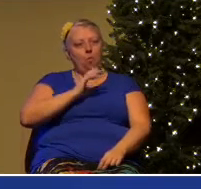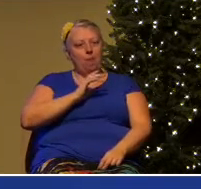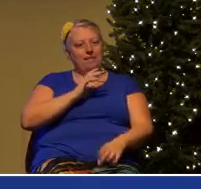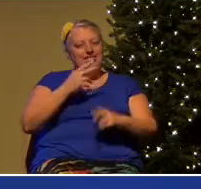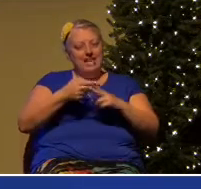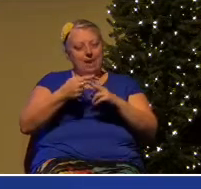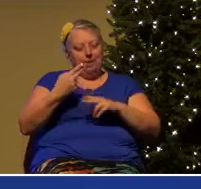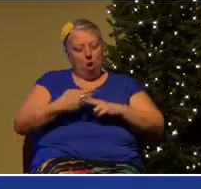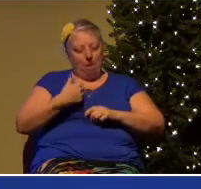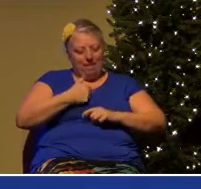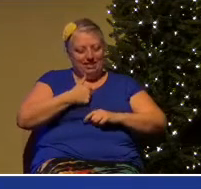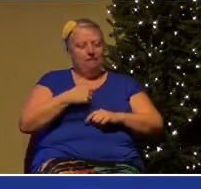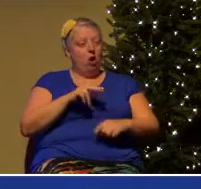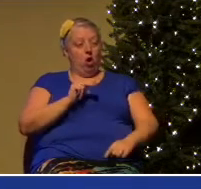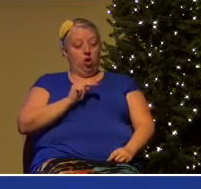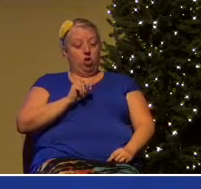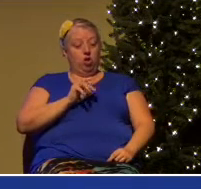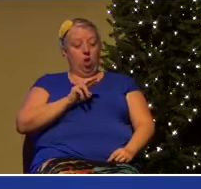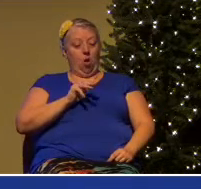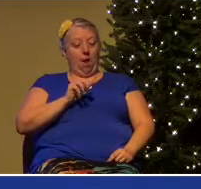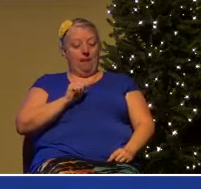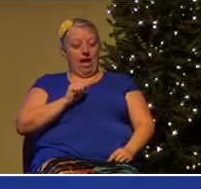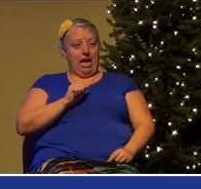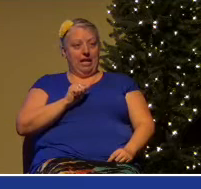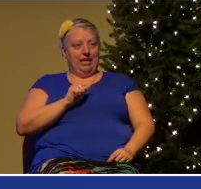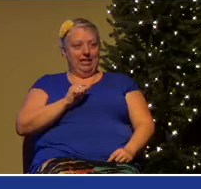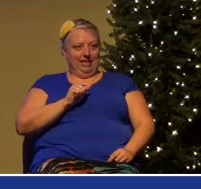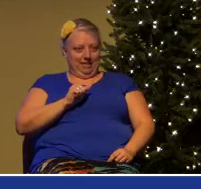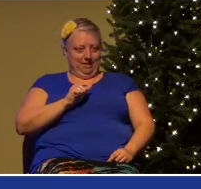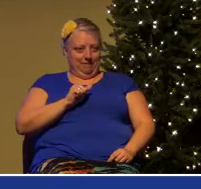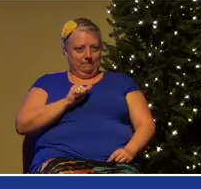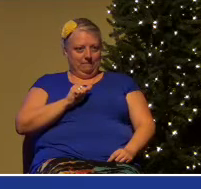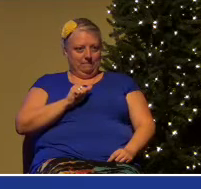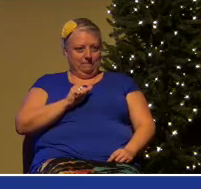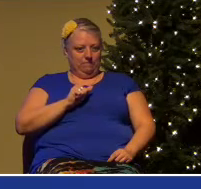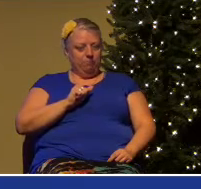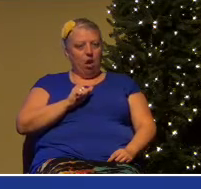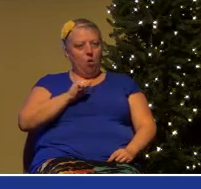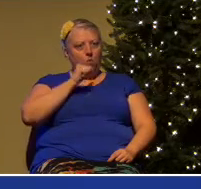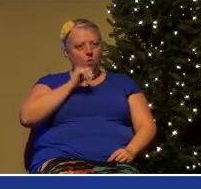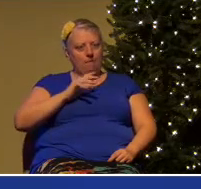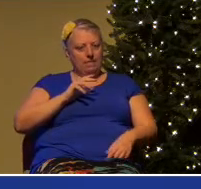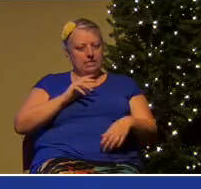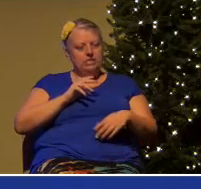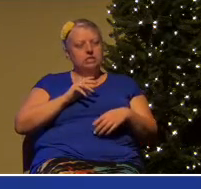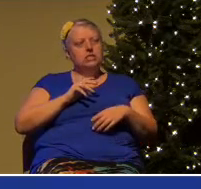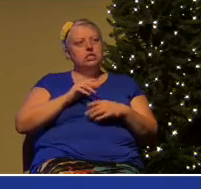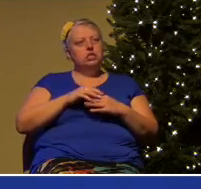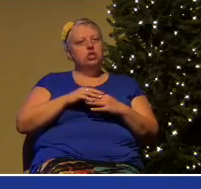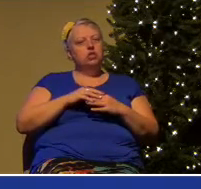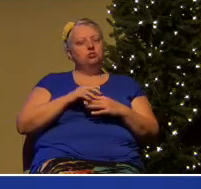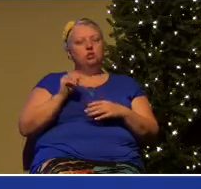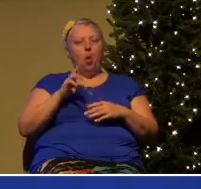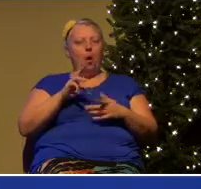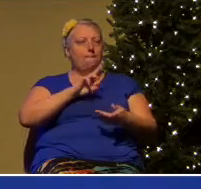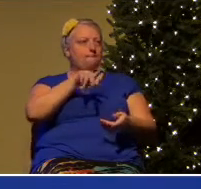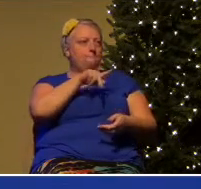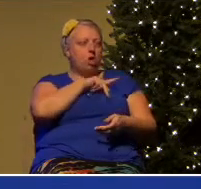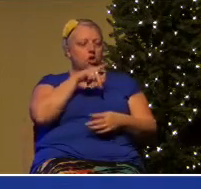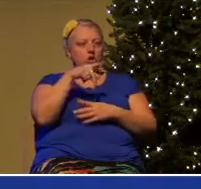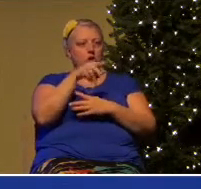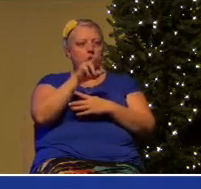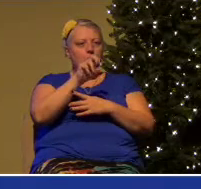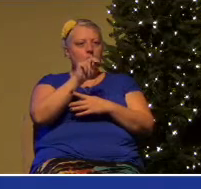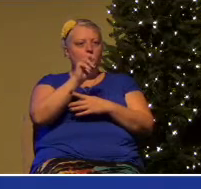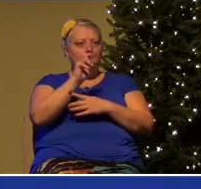and you refuse to address me that way or by the personal pronoun that I have chosen to identify